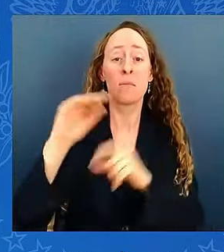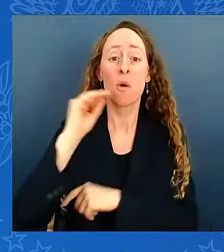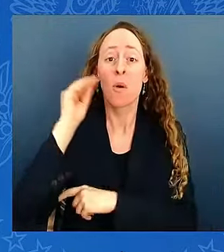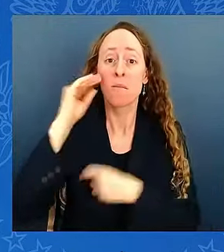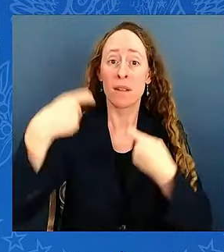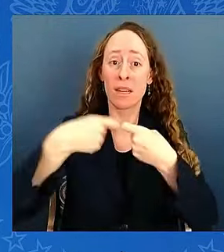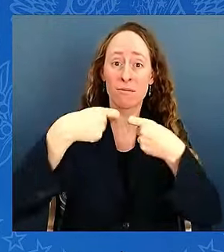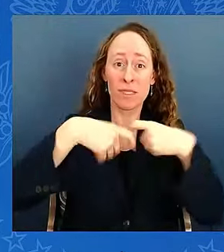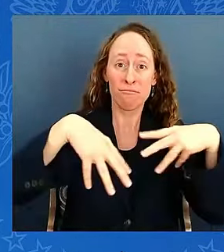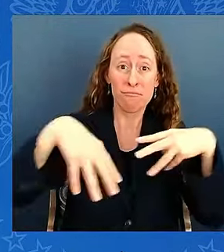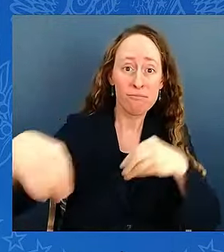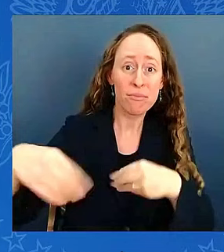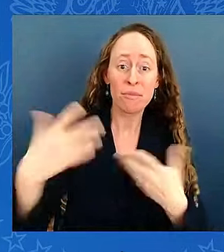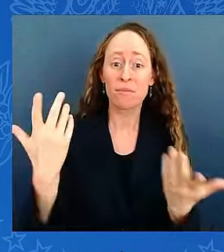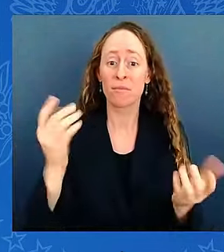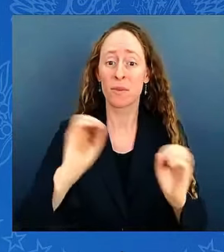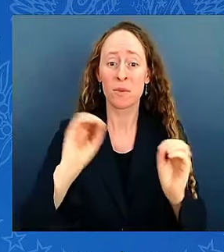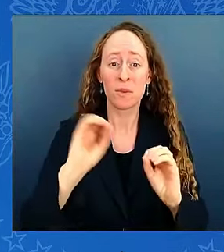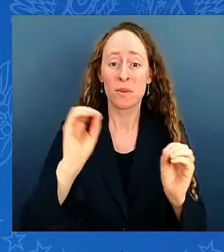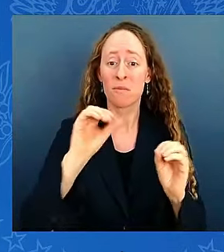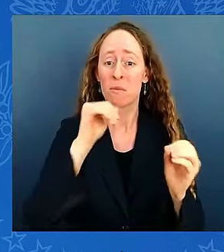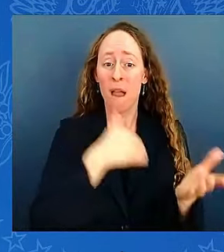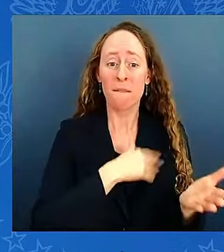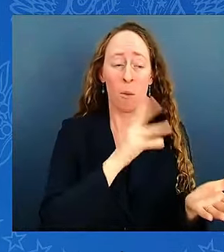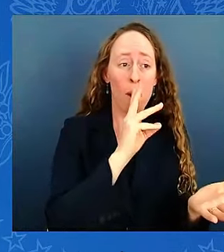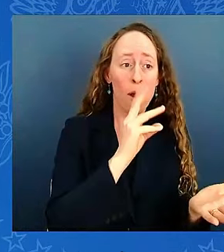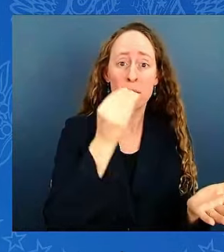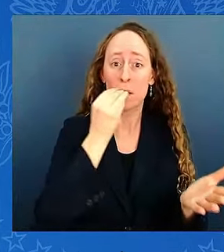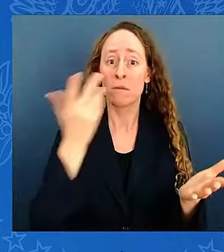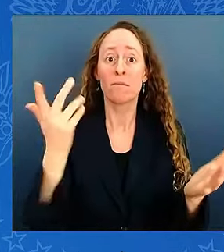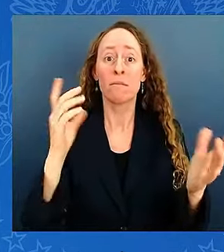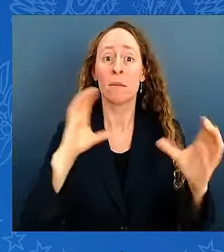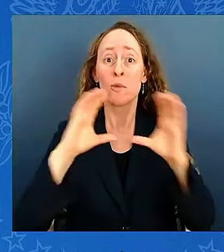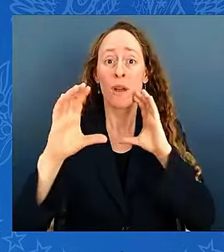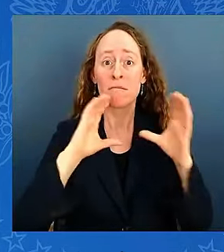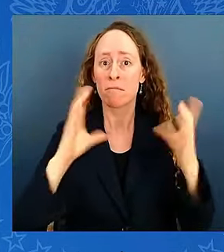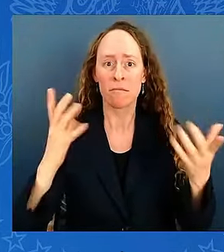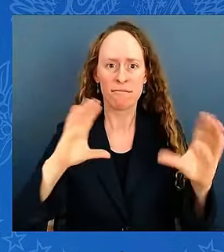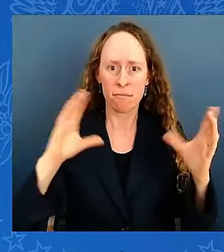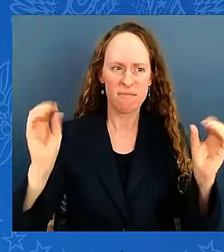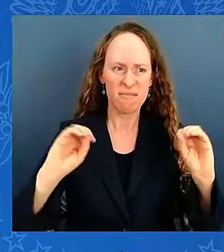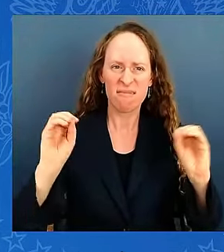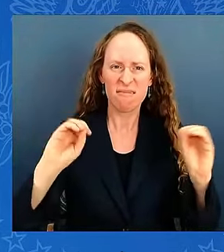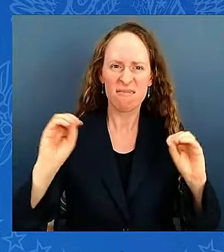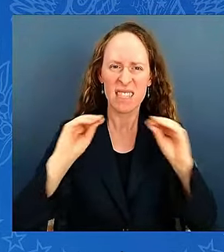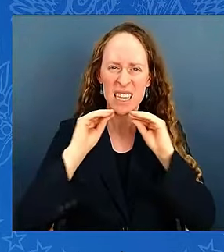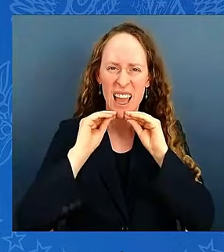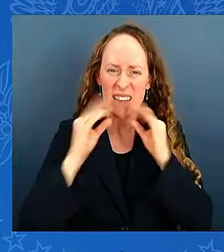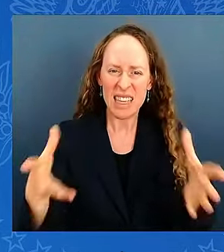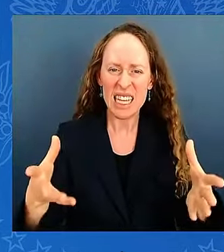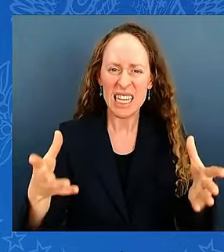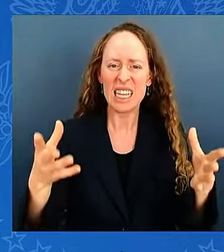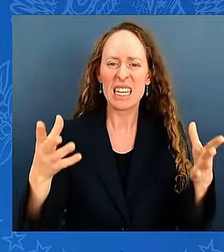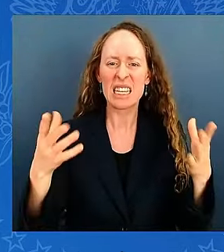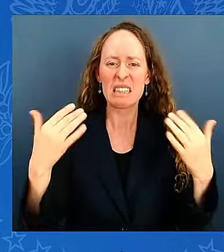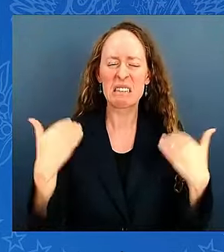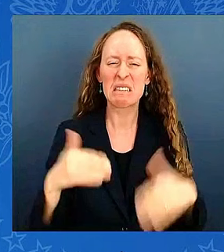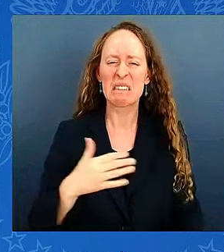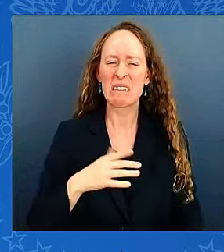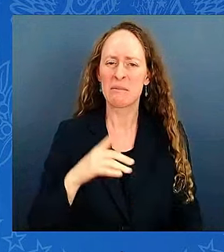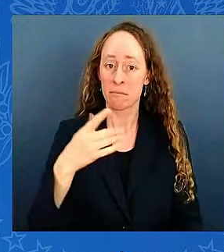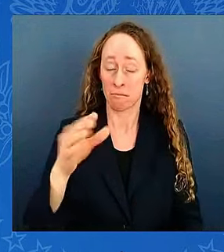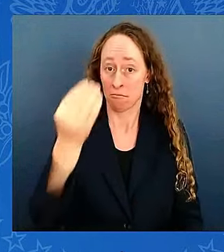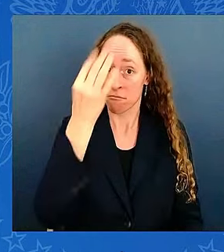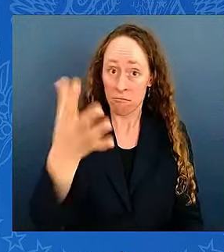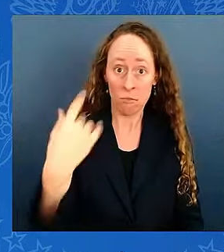in an instant. I want them to know, we're not leaving until the job is done. I also want you to know, I'm